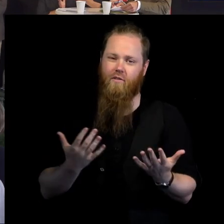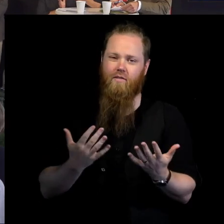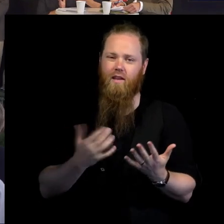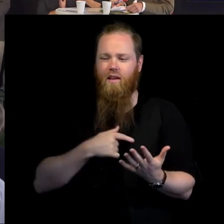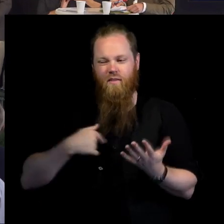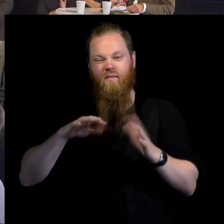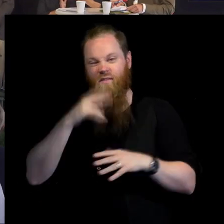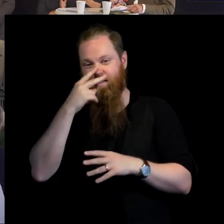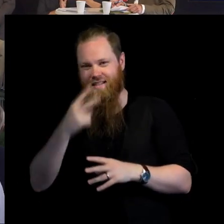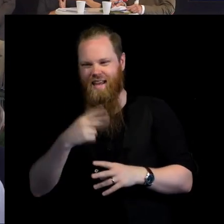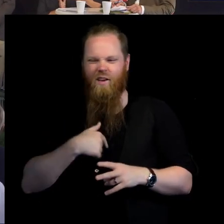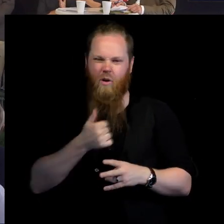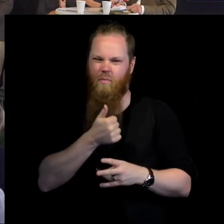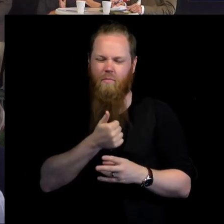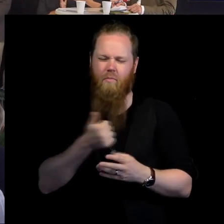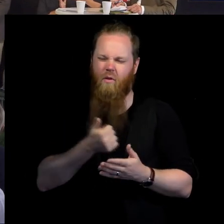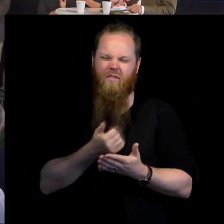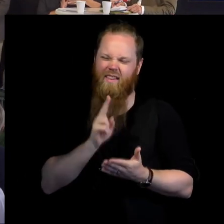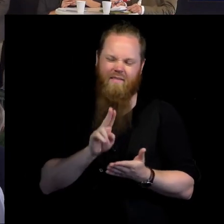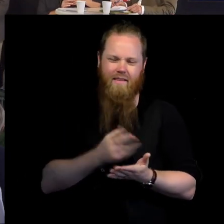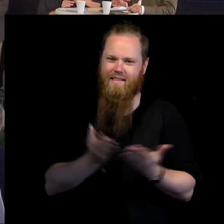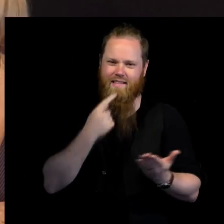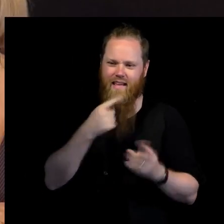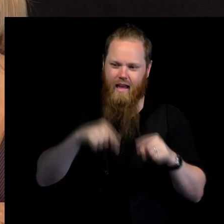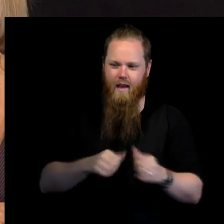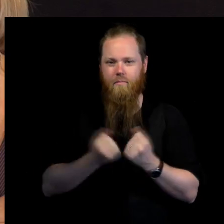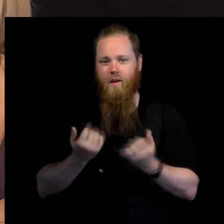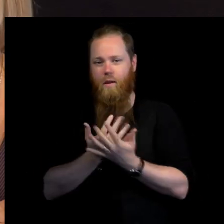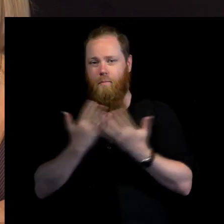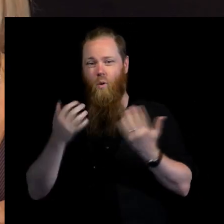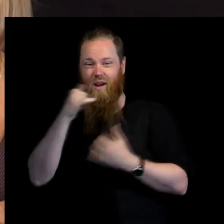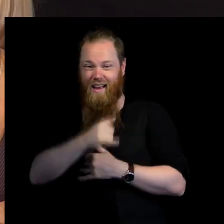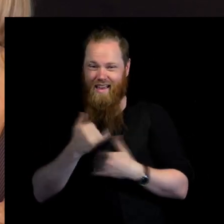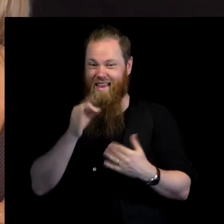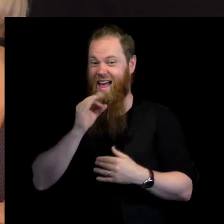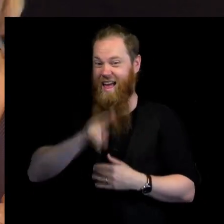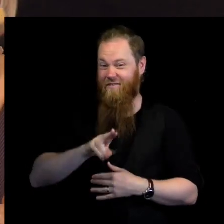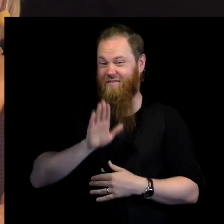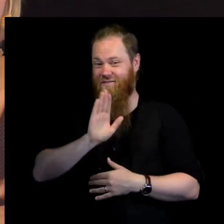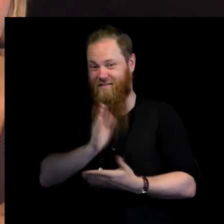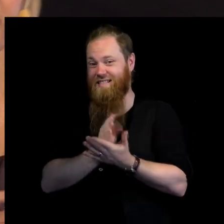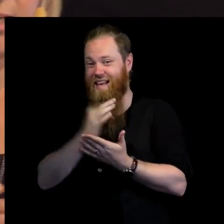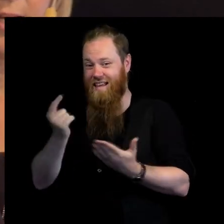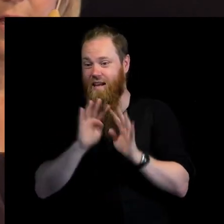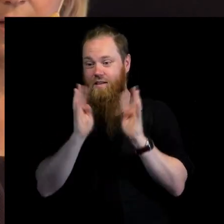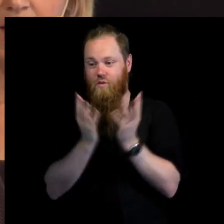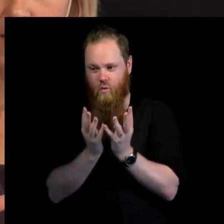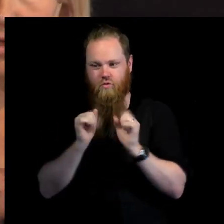say that here, that many of the parts of the UN, such as the Security Council, that are supposed to safeguard these values,